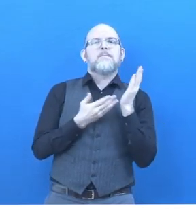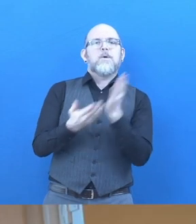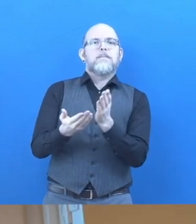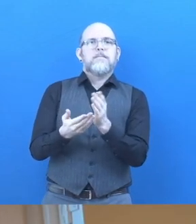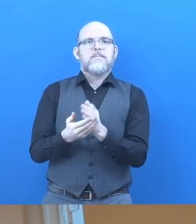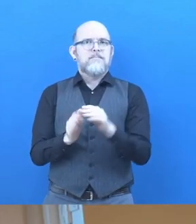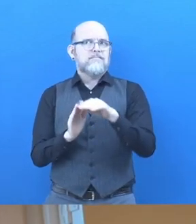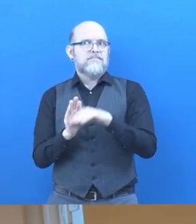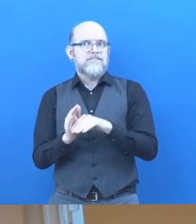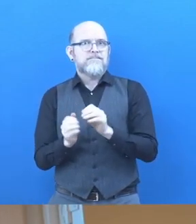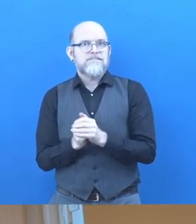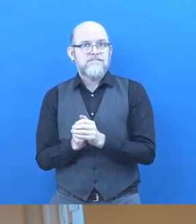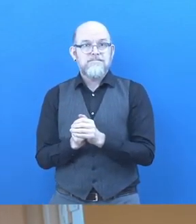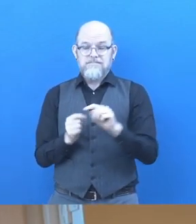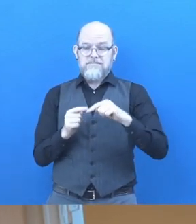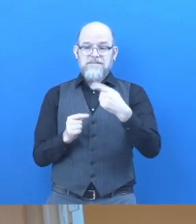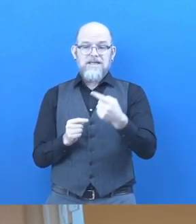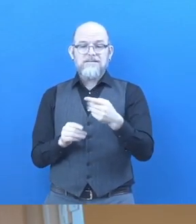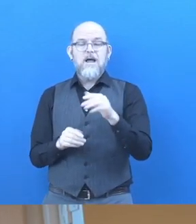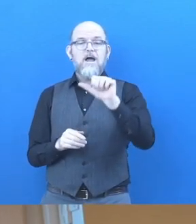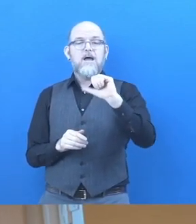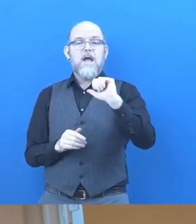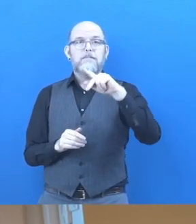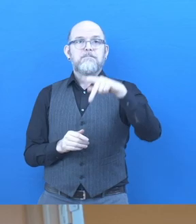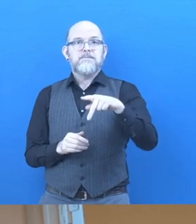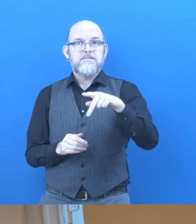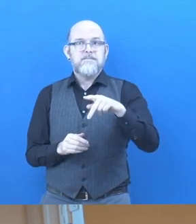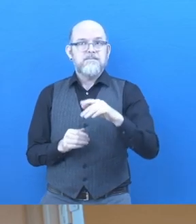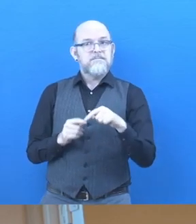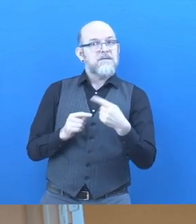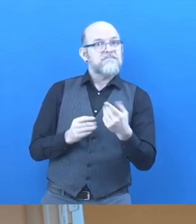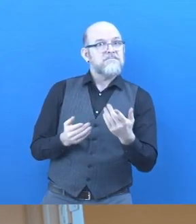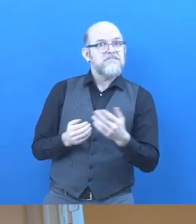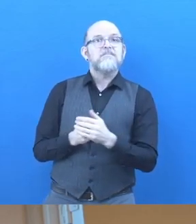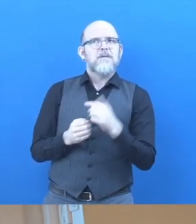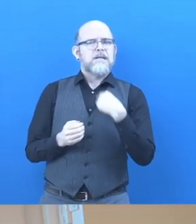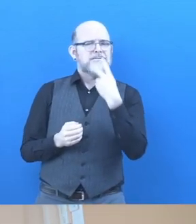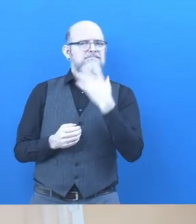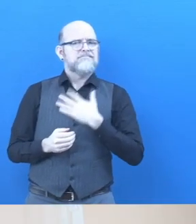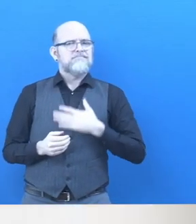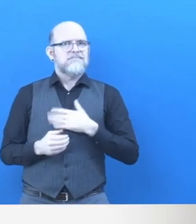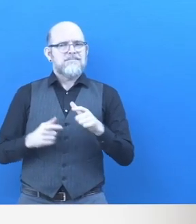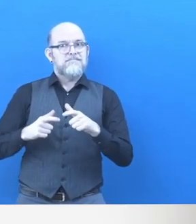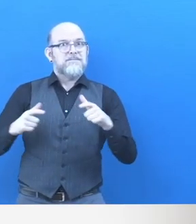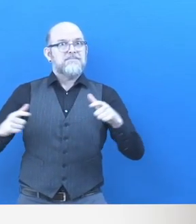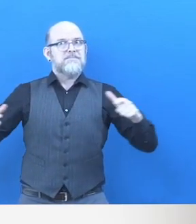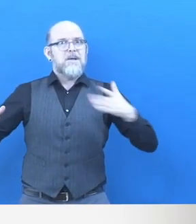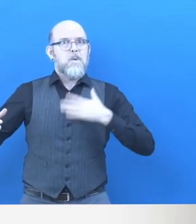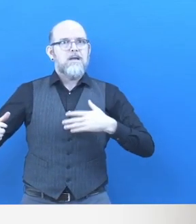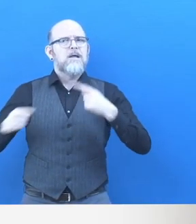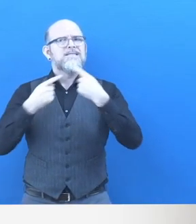We believe the ACAP model is scalable now and could be adopted and used in many human service programs.